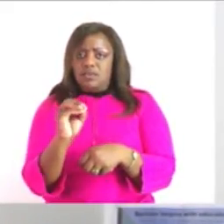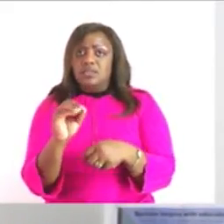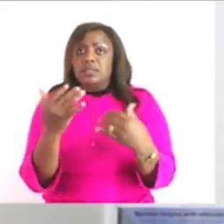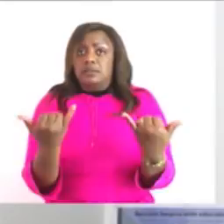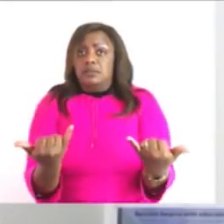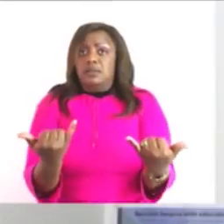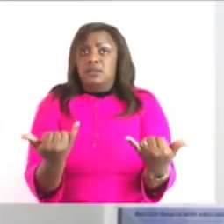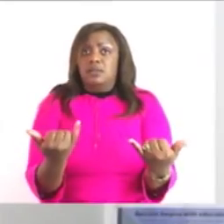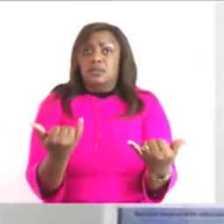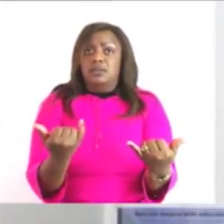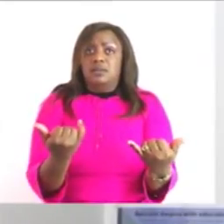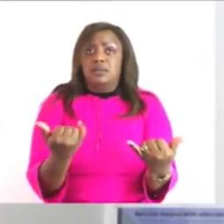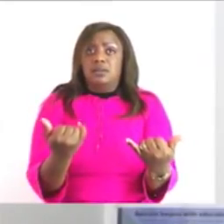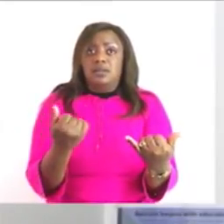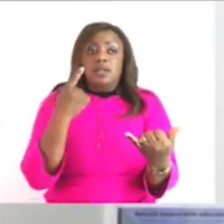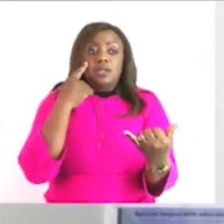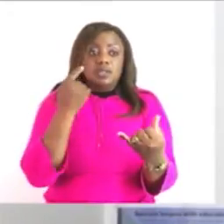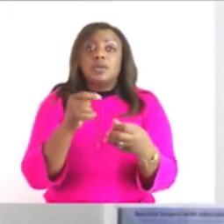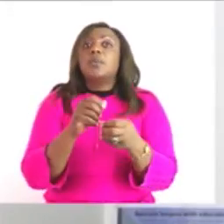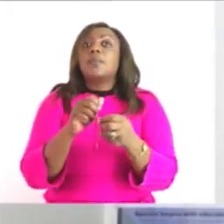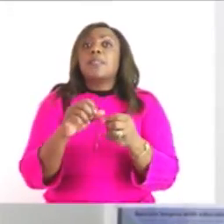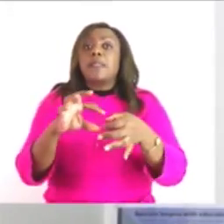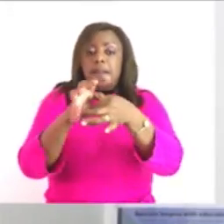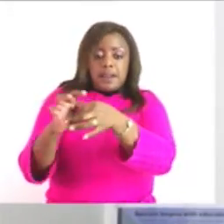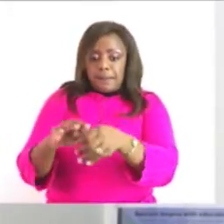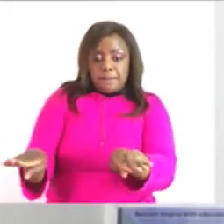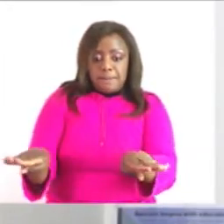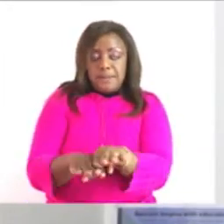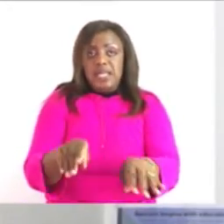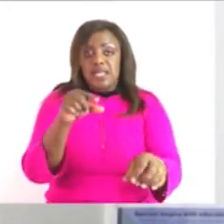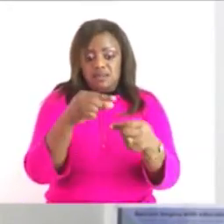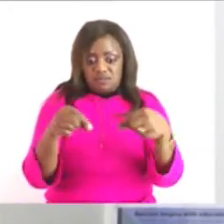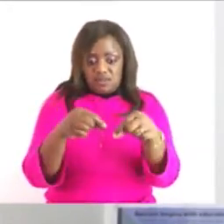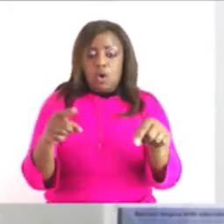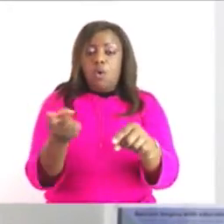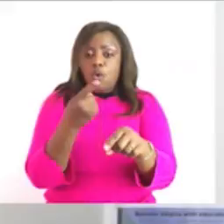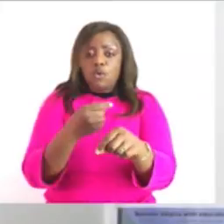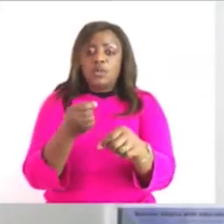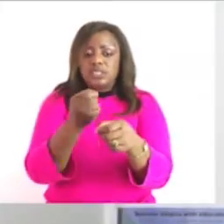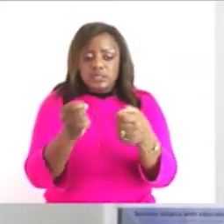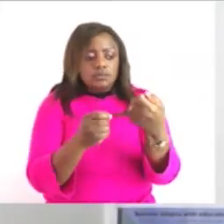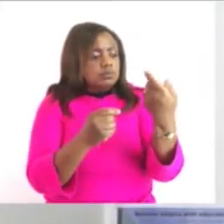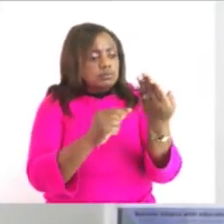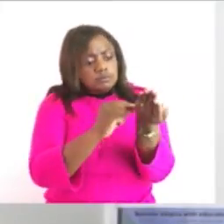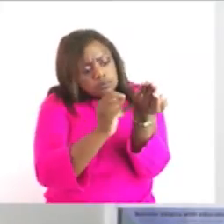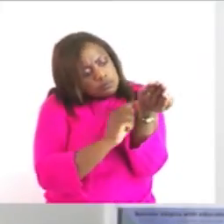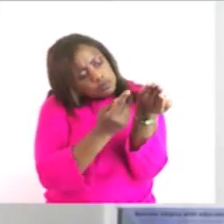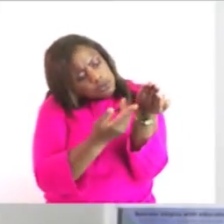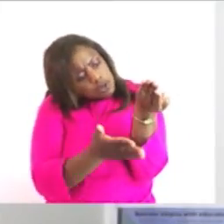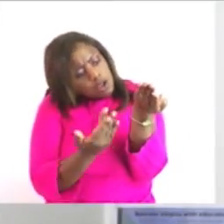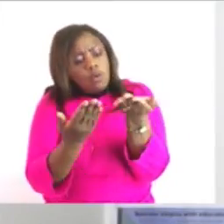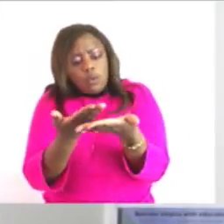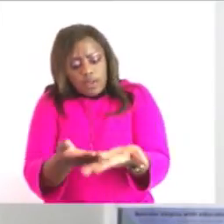the company that is doing this they also indicate the how heavy this is the mass of